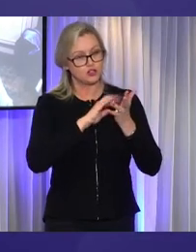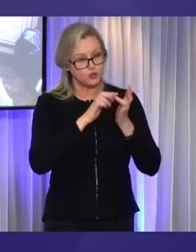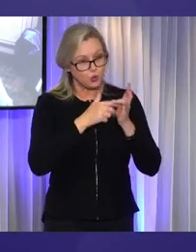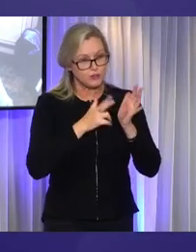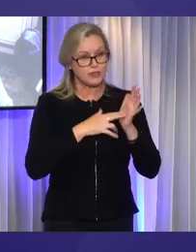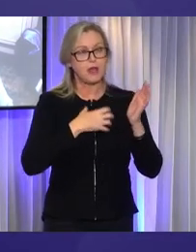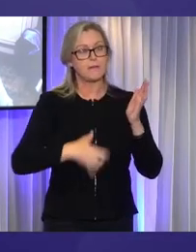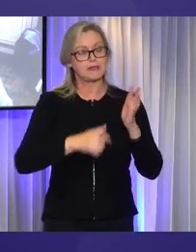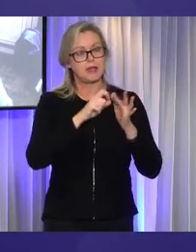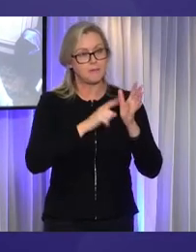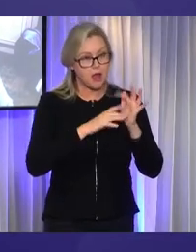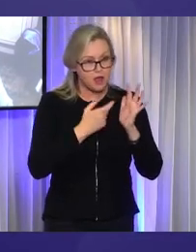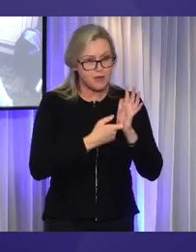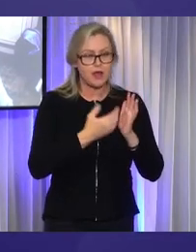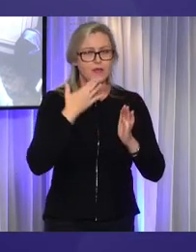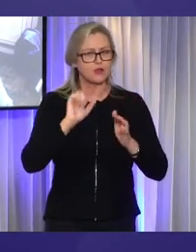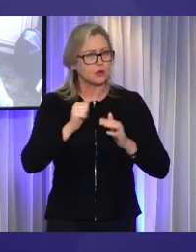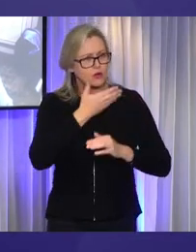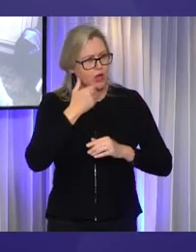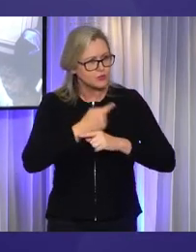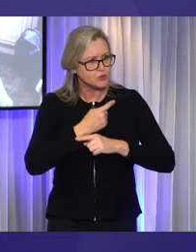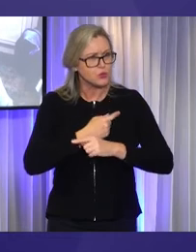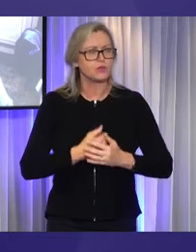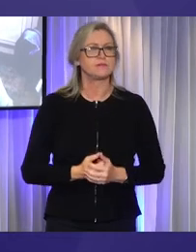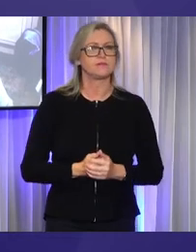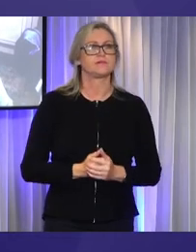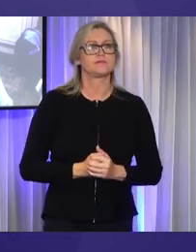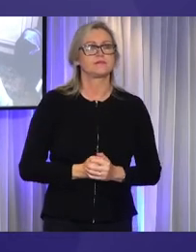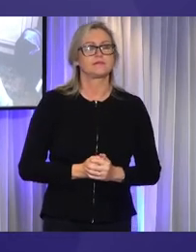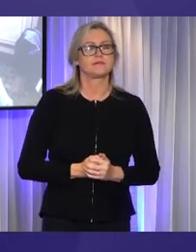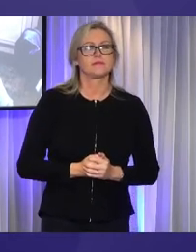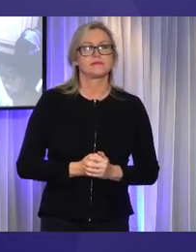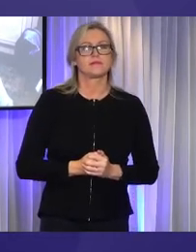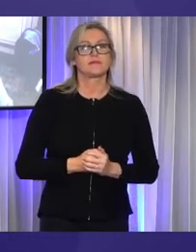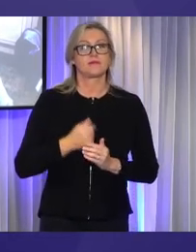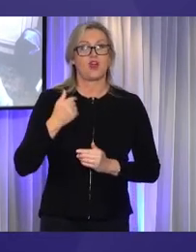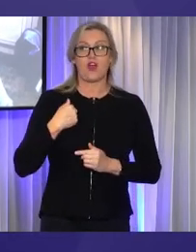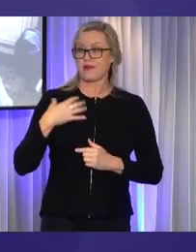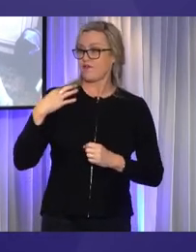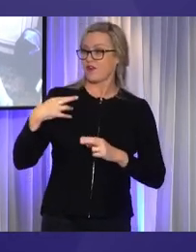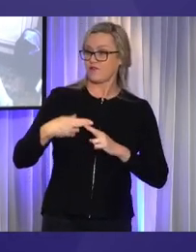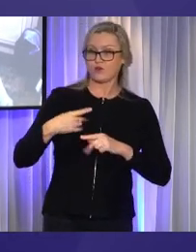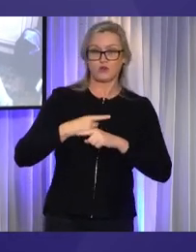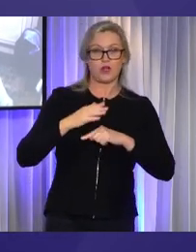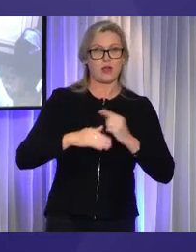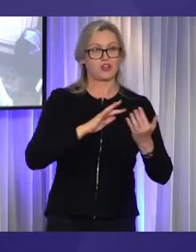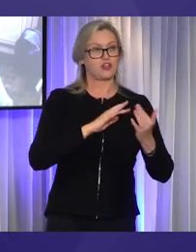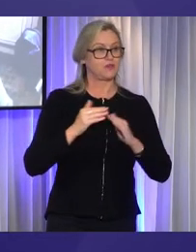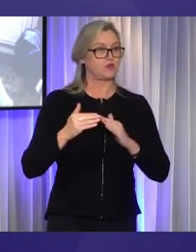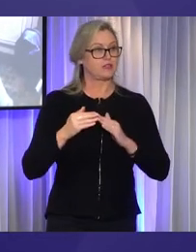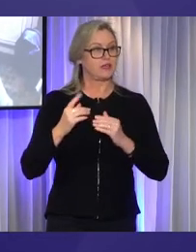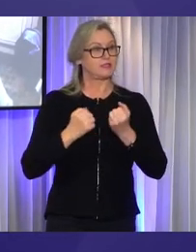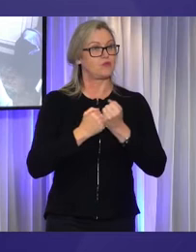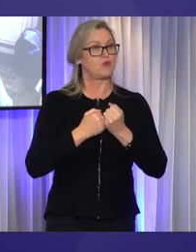remarks. I have been asked to discuss the personal and community support outcome area of Australia's disability